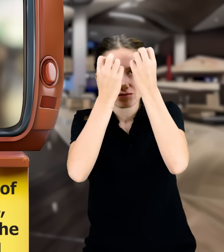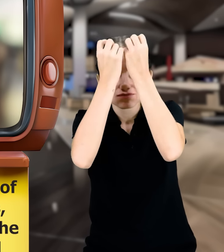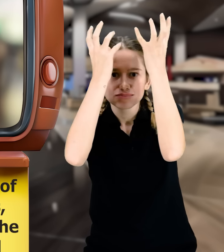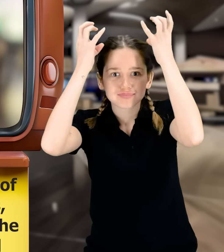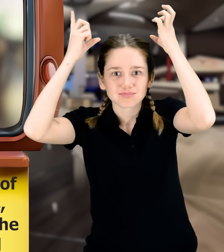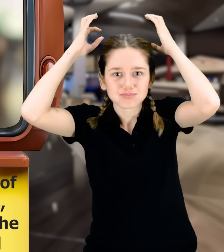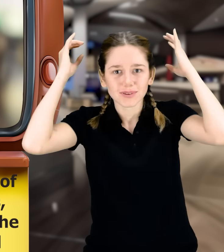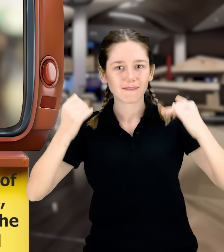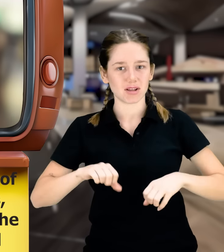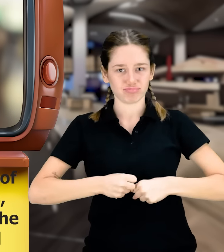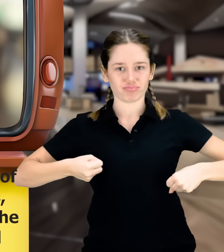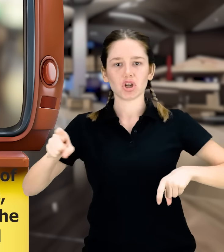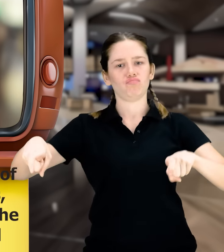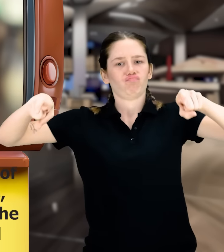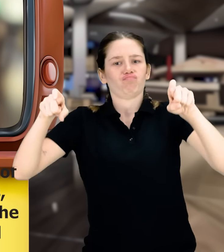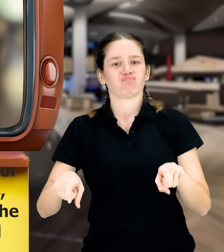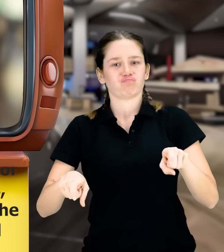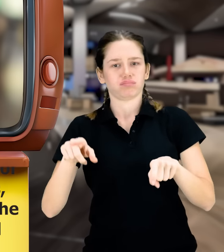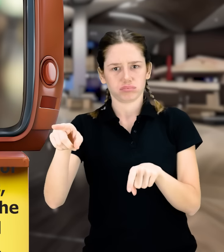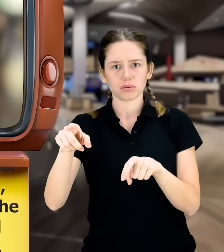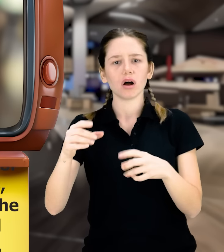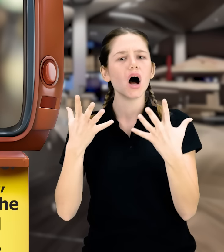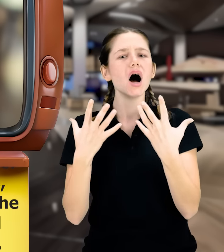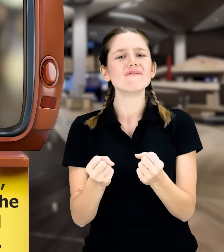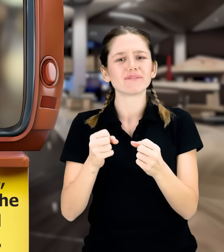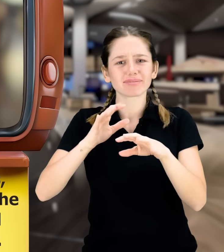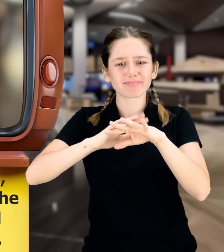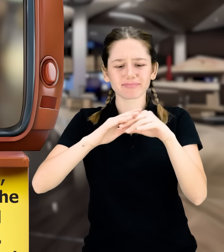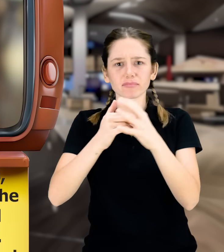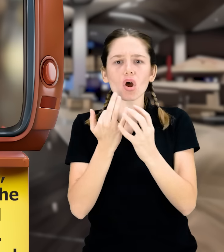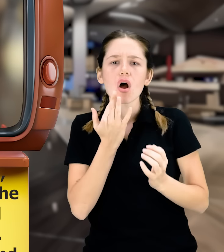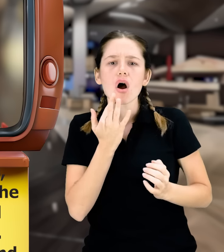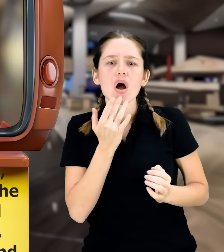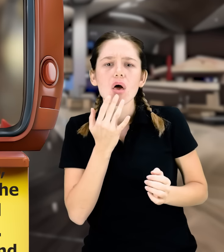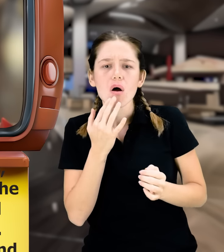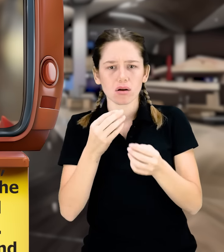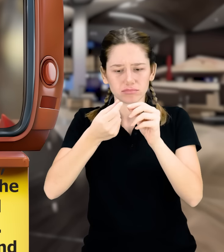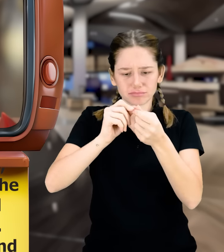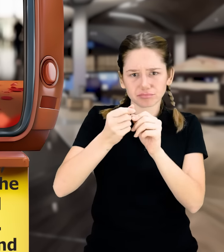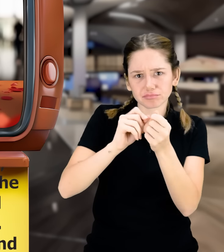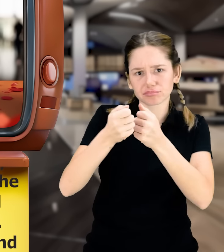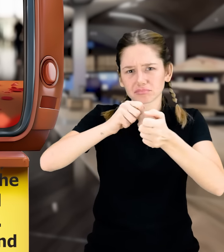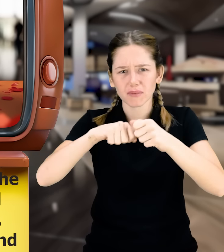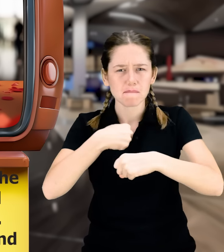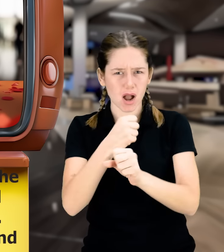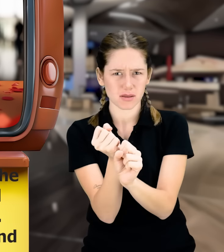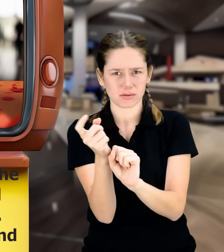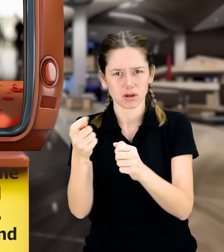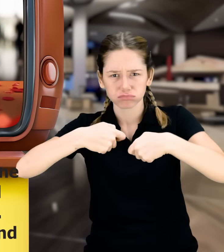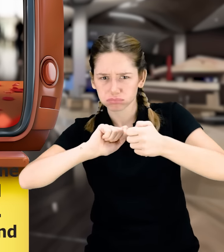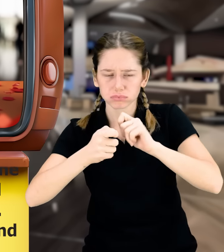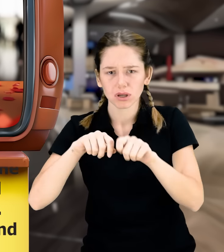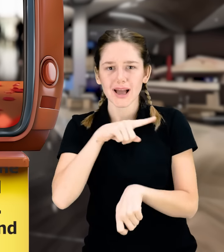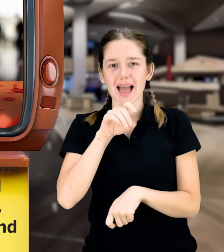on her head. In her hands, she held some colourful paper that she was folding and shaping.